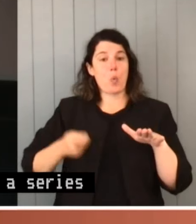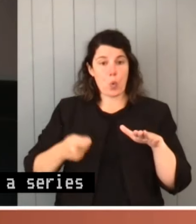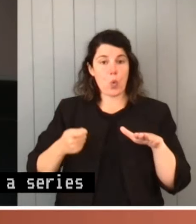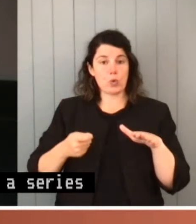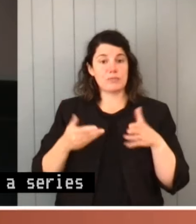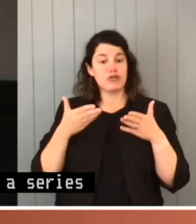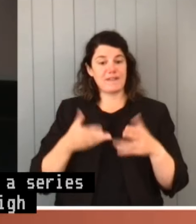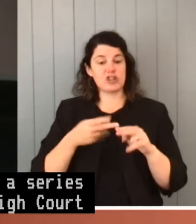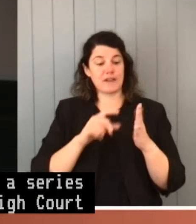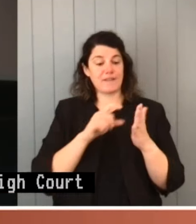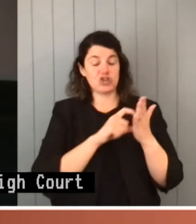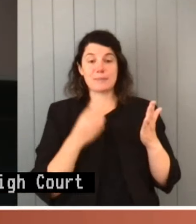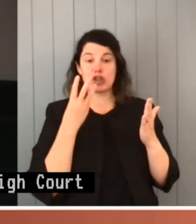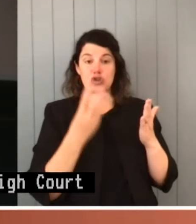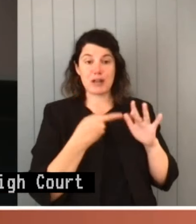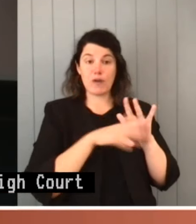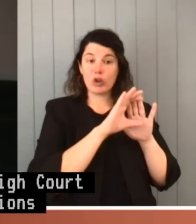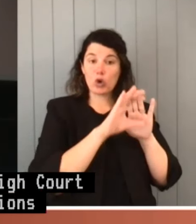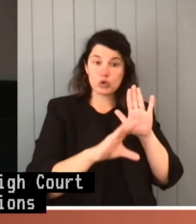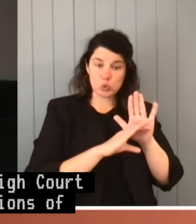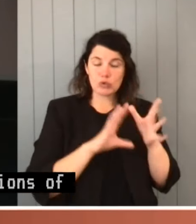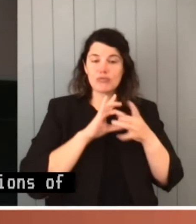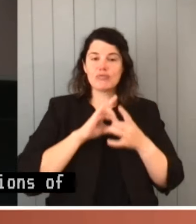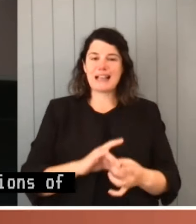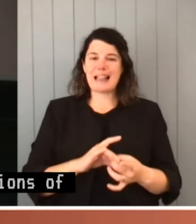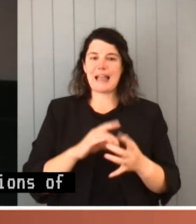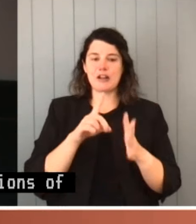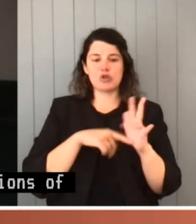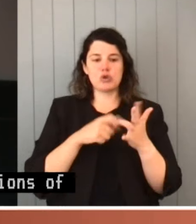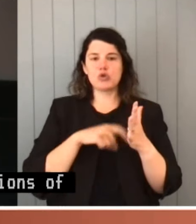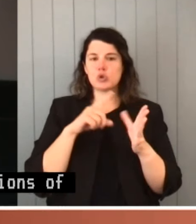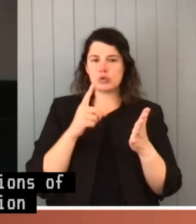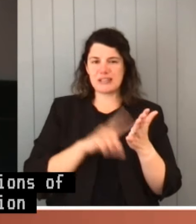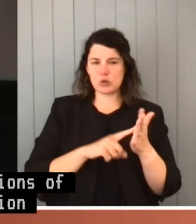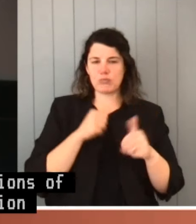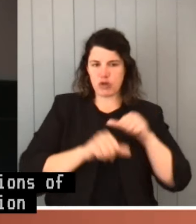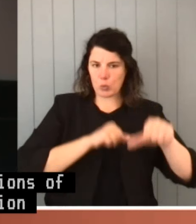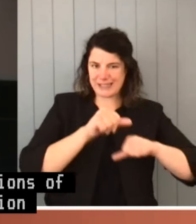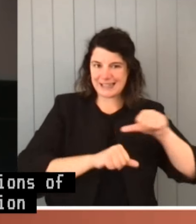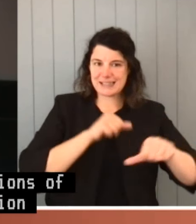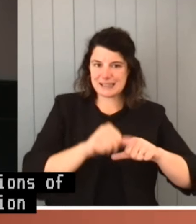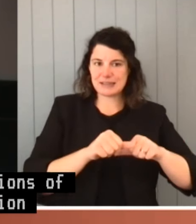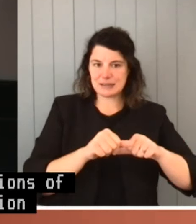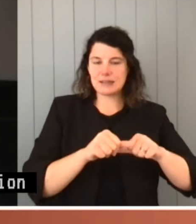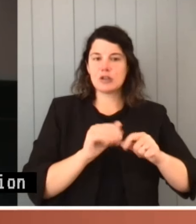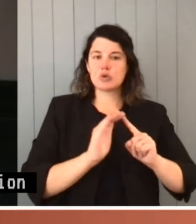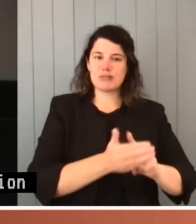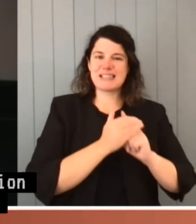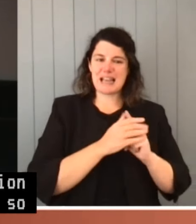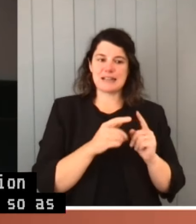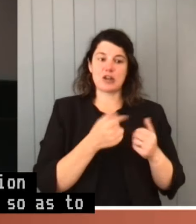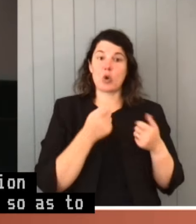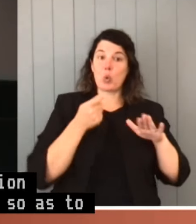Chapter 3 of the Constitution relating to the judicature so as to protect the institutional integrity of courts and their essential